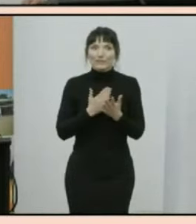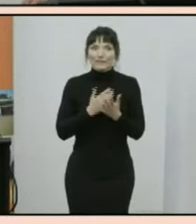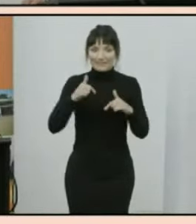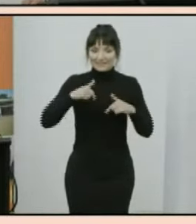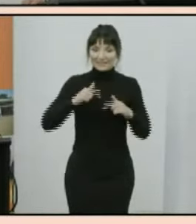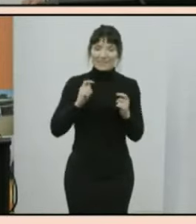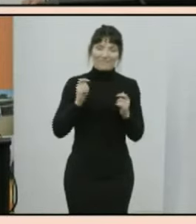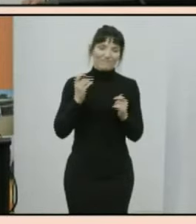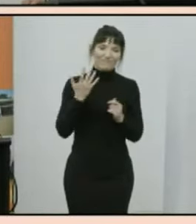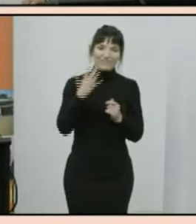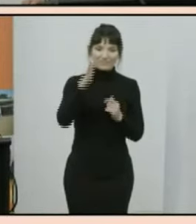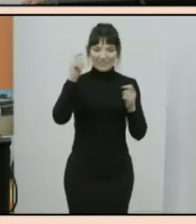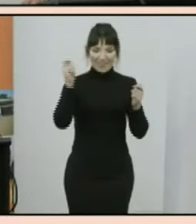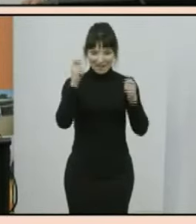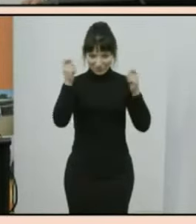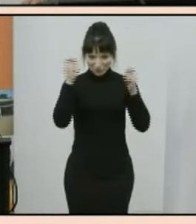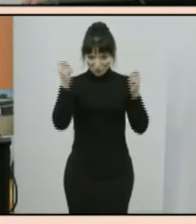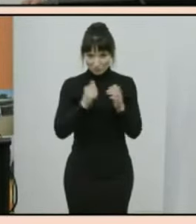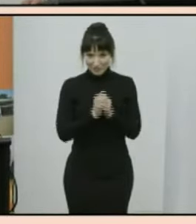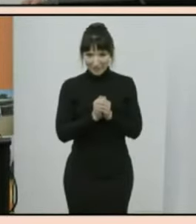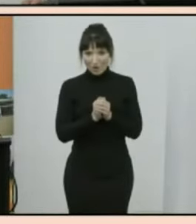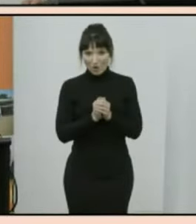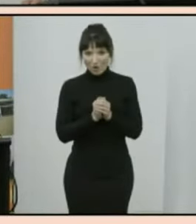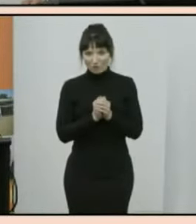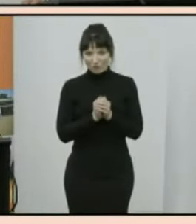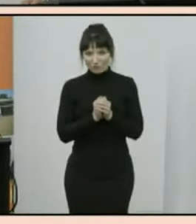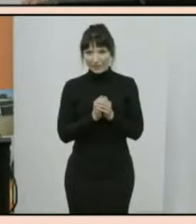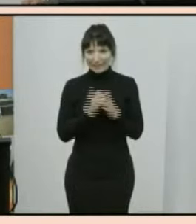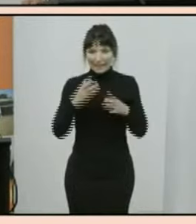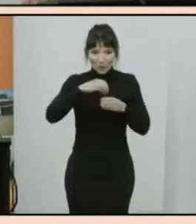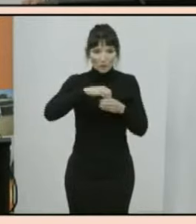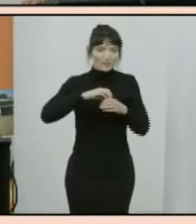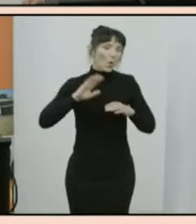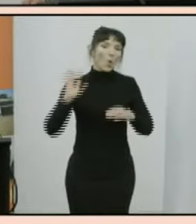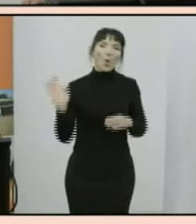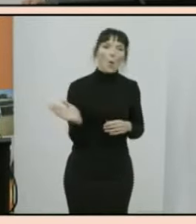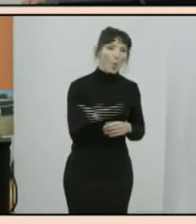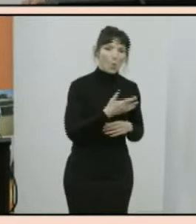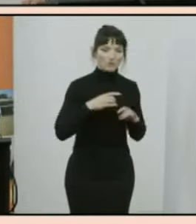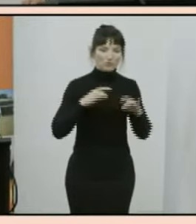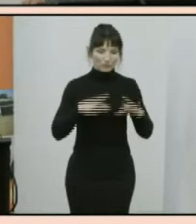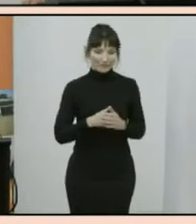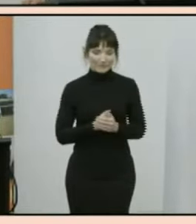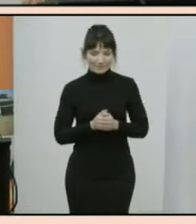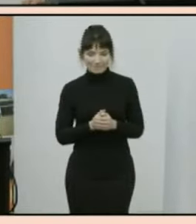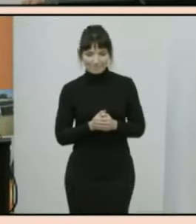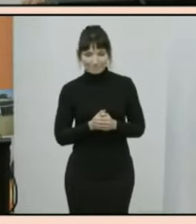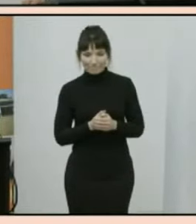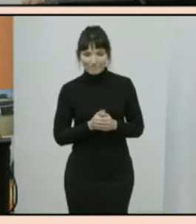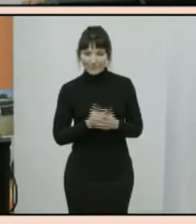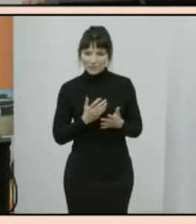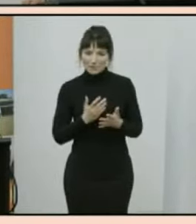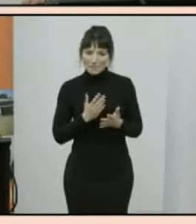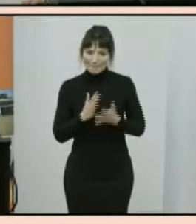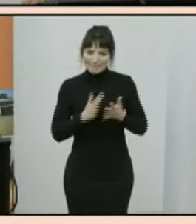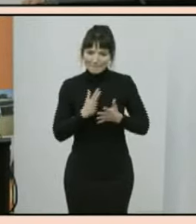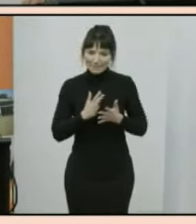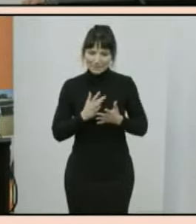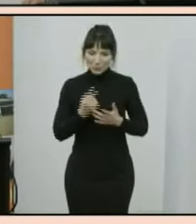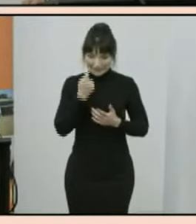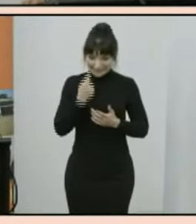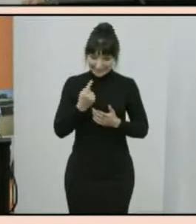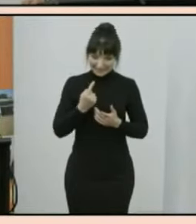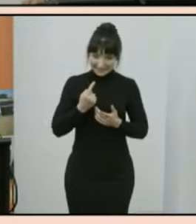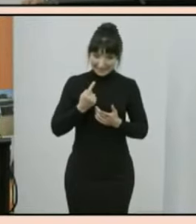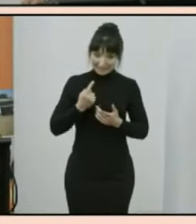over 800 000 people identified as aboriginal or torres strait islander this continues the significant increases we have